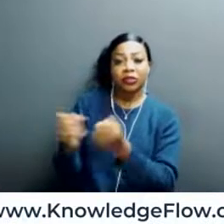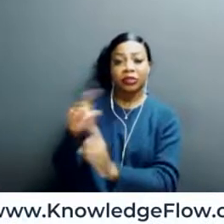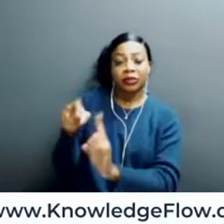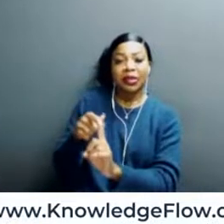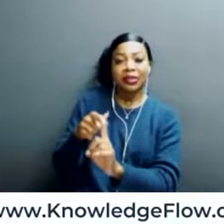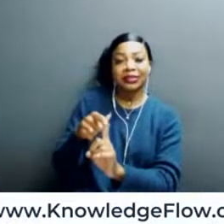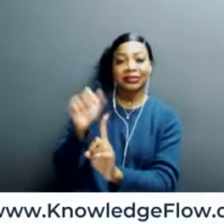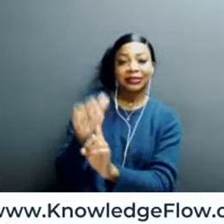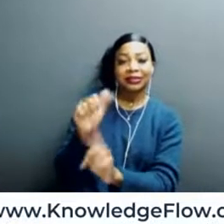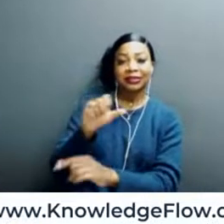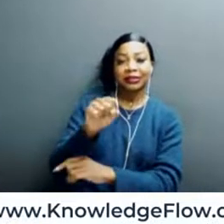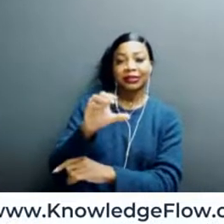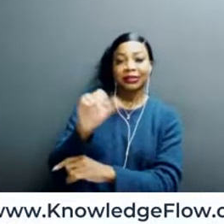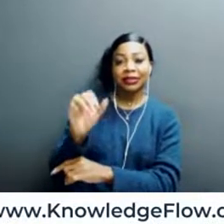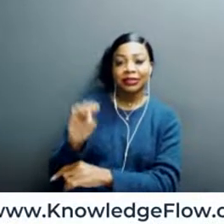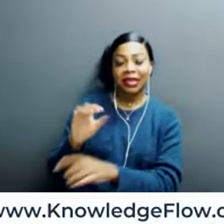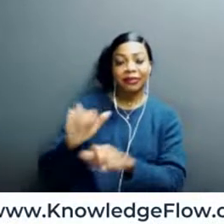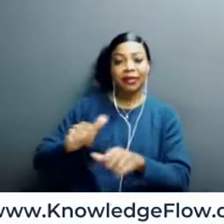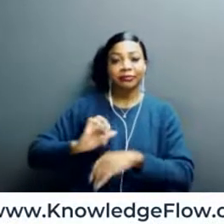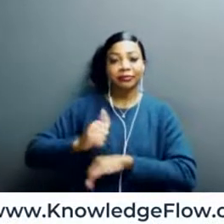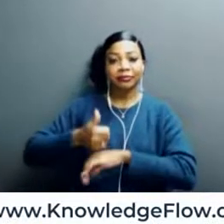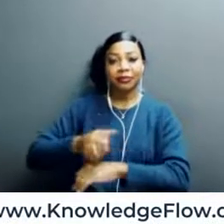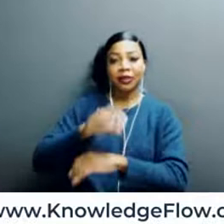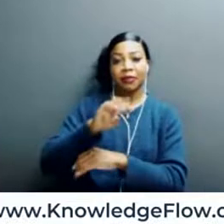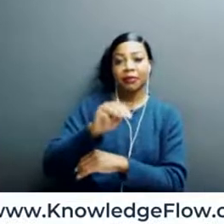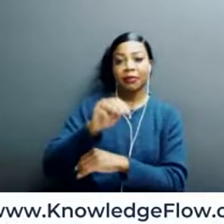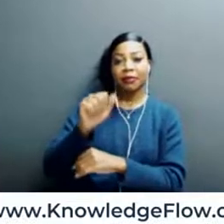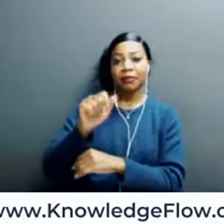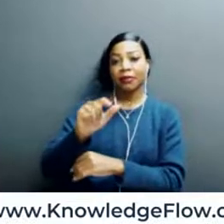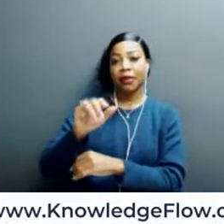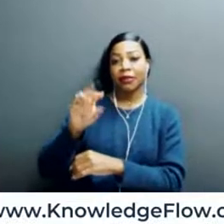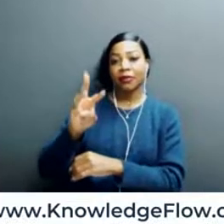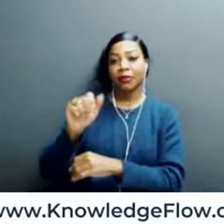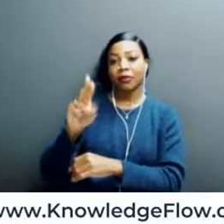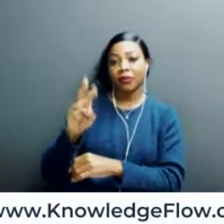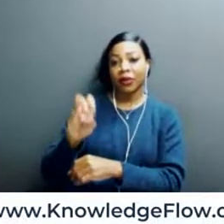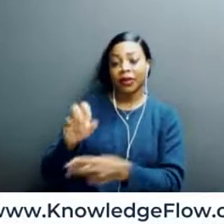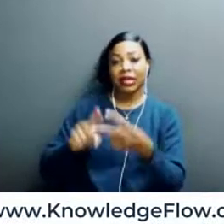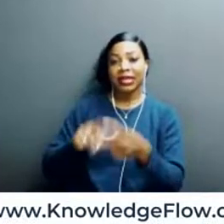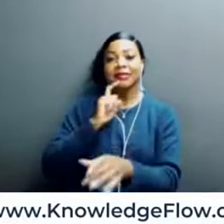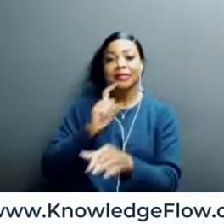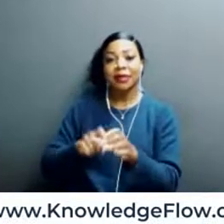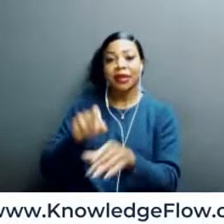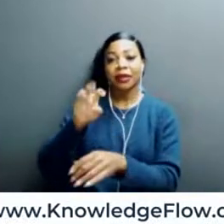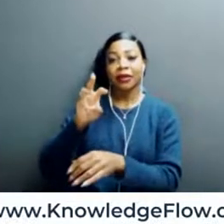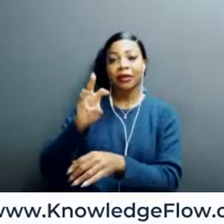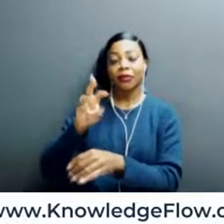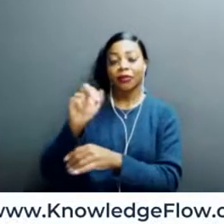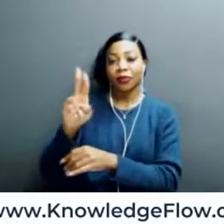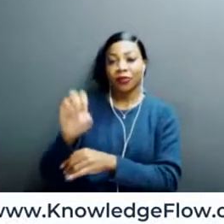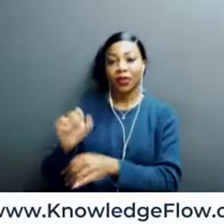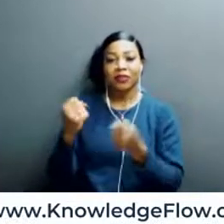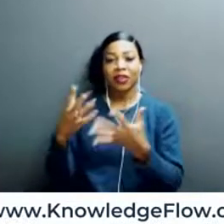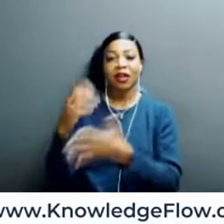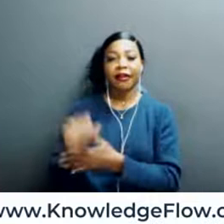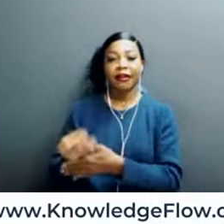different things that will put like malware and spyware on your devices. And so, we have lots of tips and tricks for that. But I would just say, as